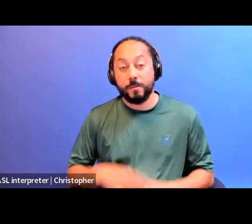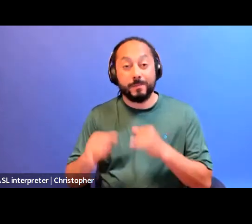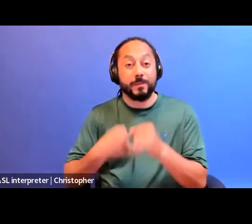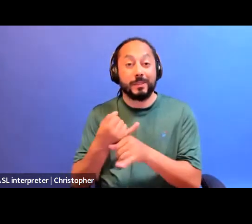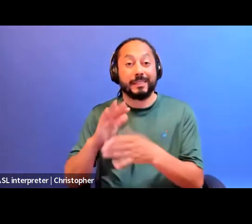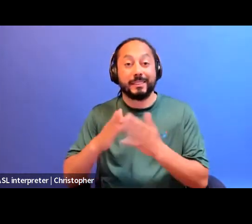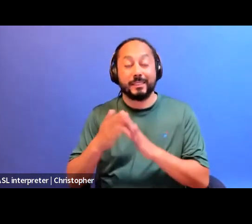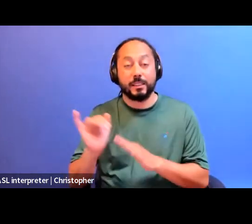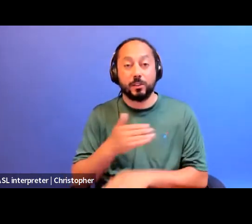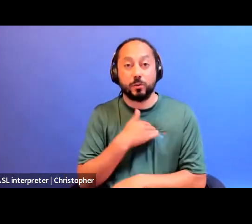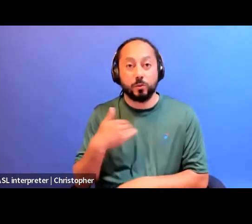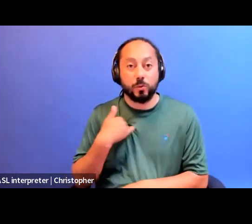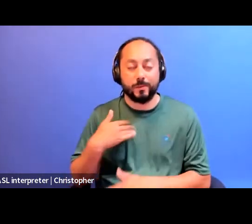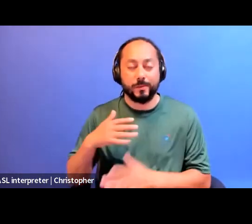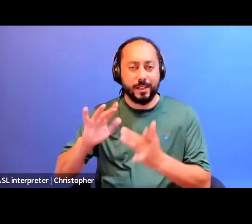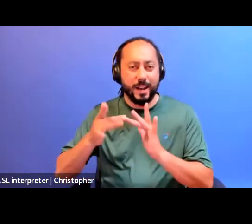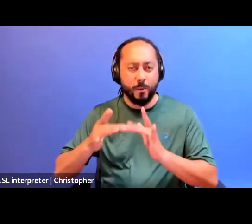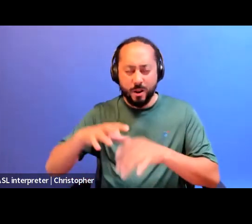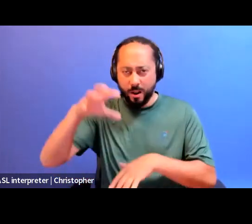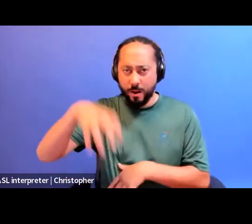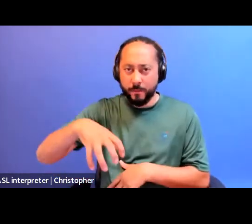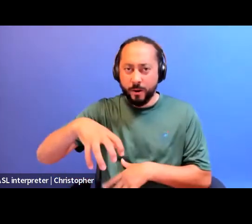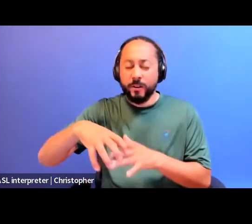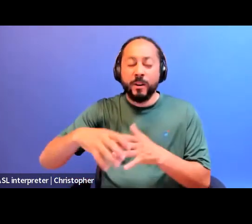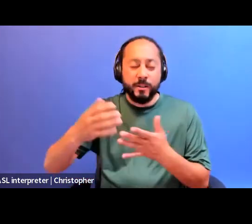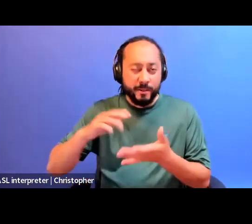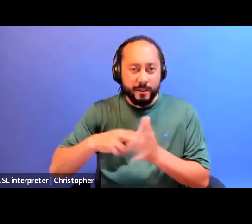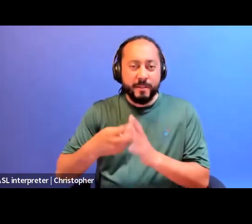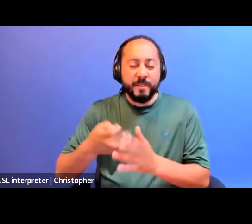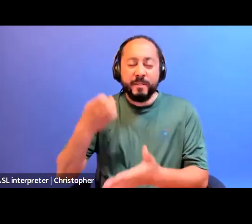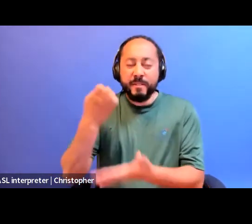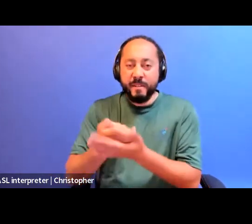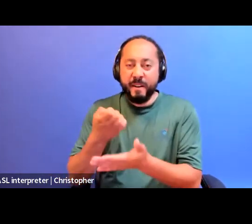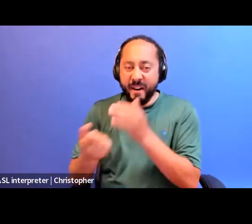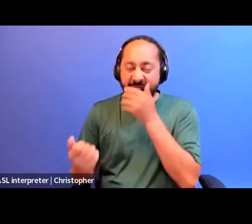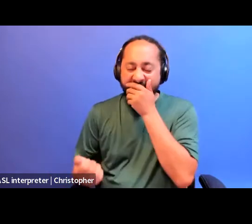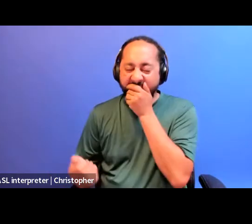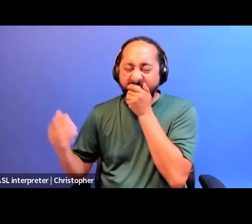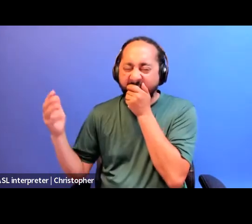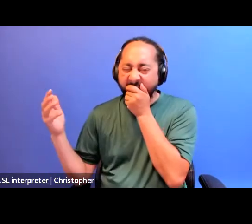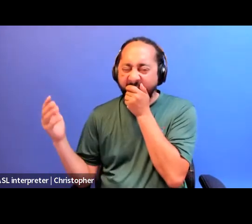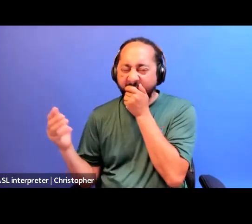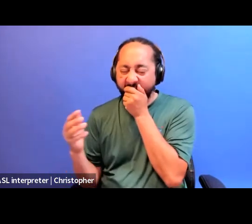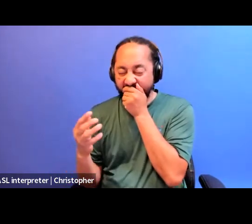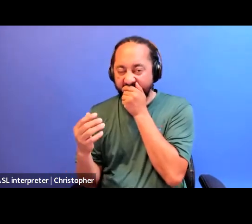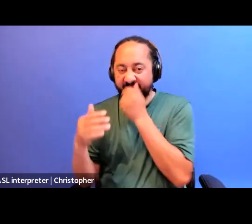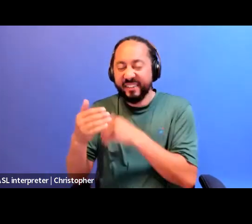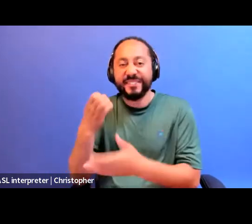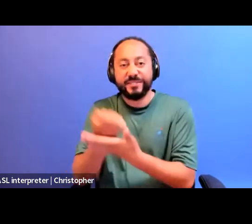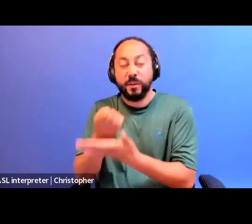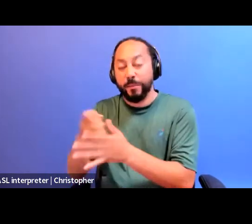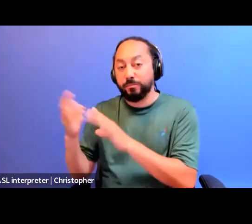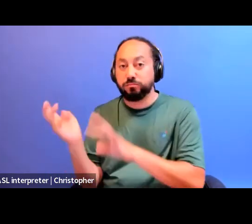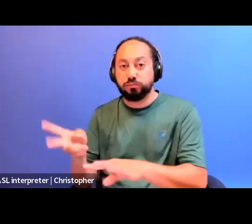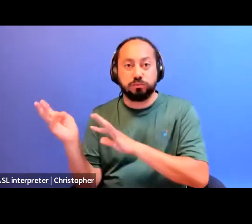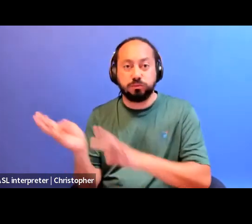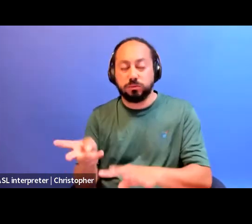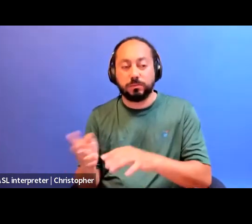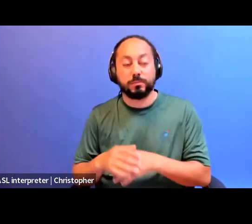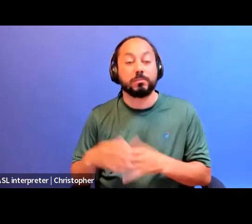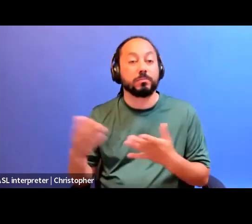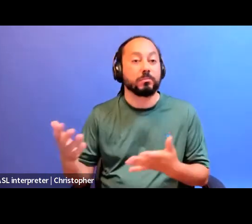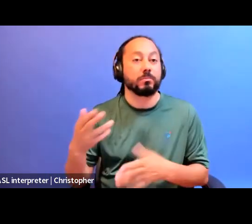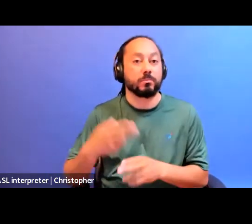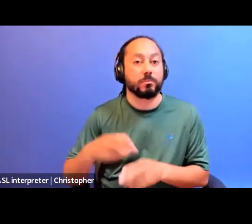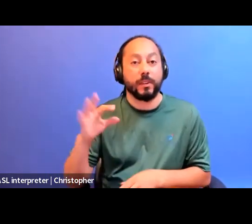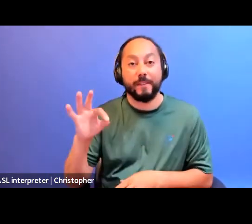enabling financial flows and are therefore assets that must be securitized. FinTech or financialized